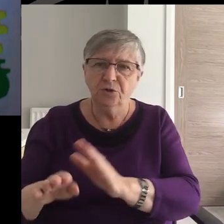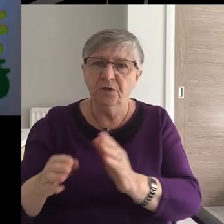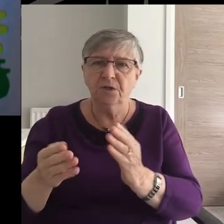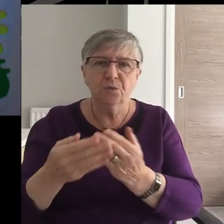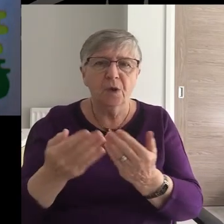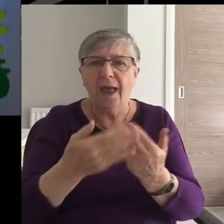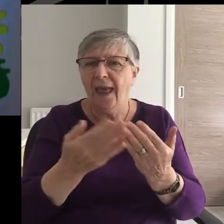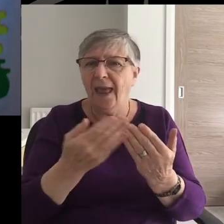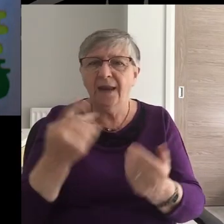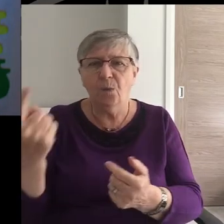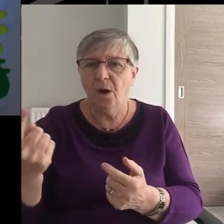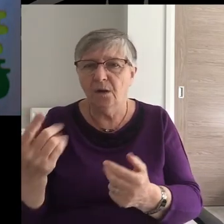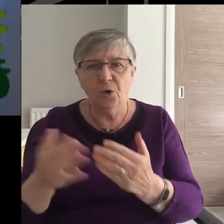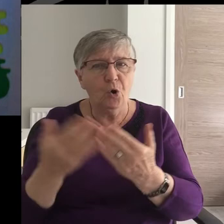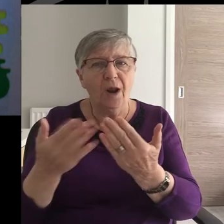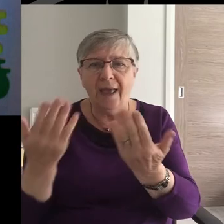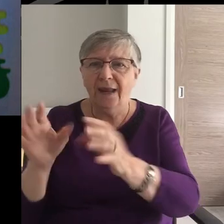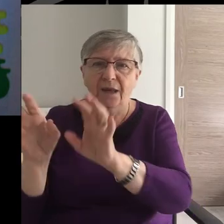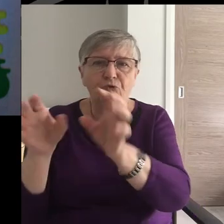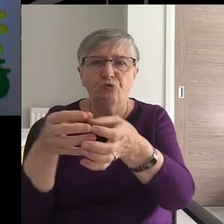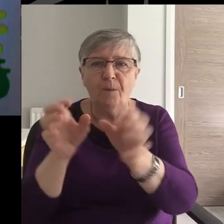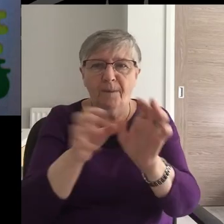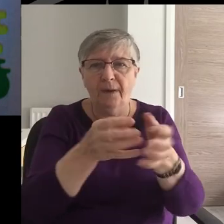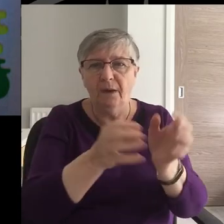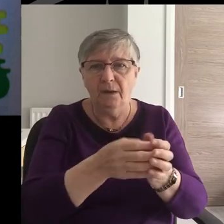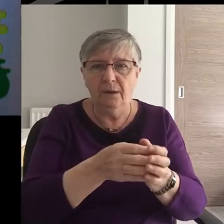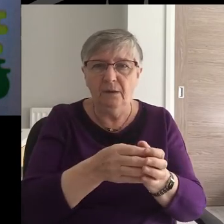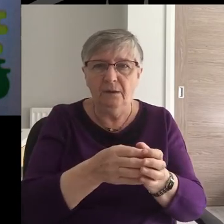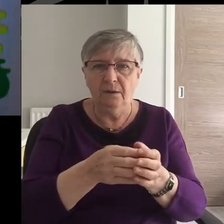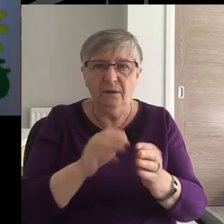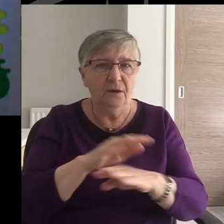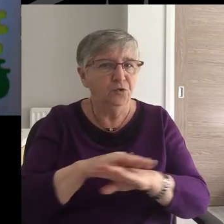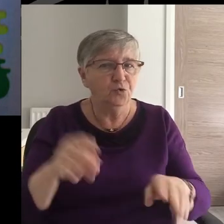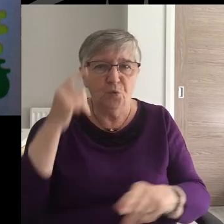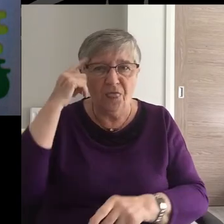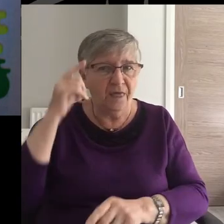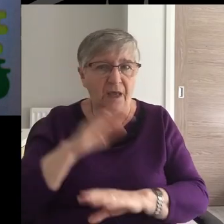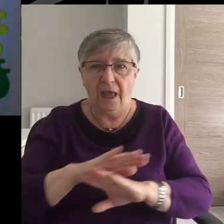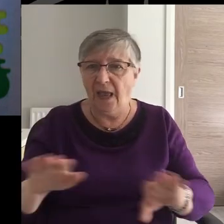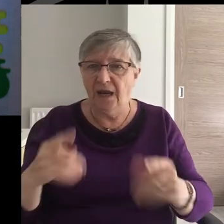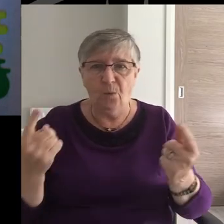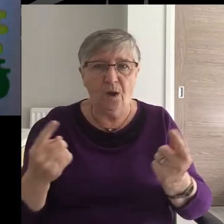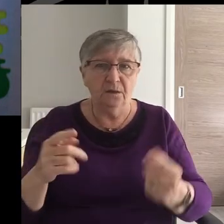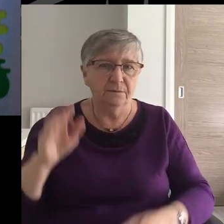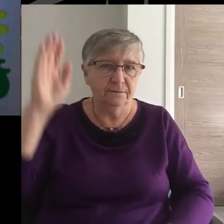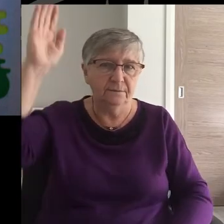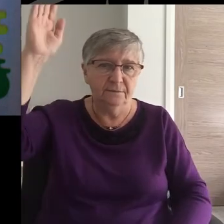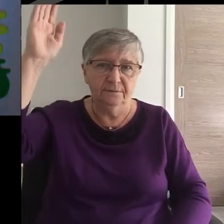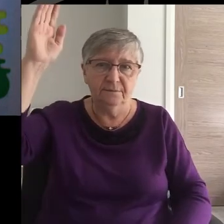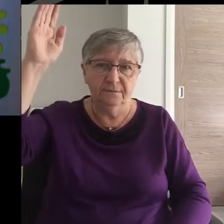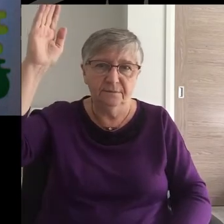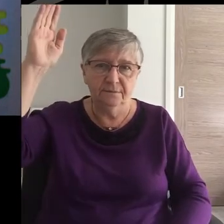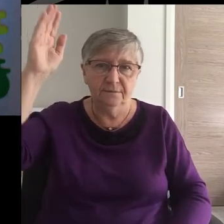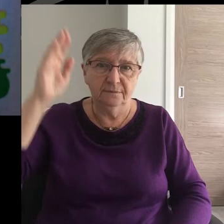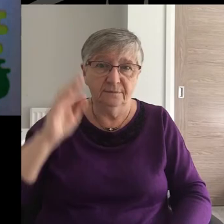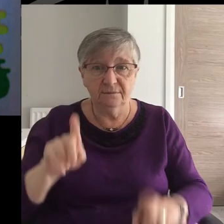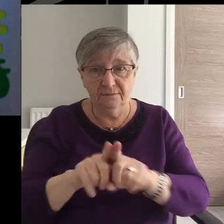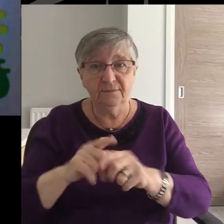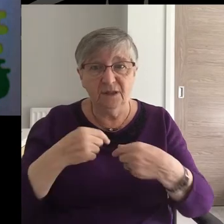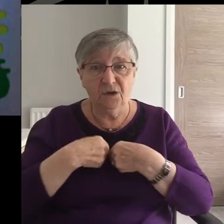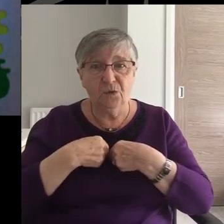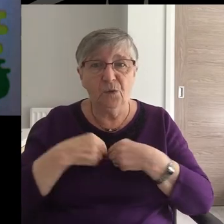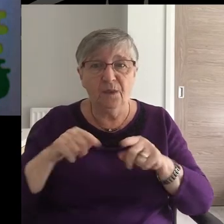towards anyone or any group, I would not expect to see any hands raised